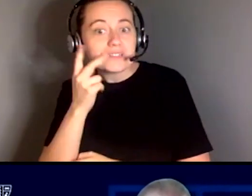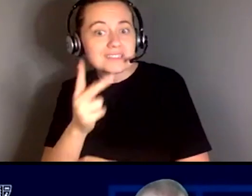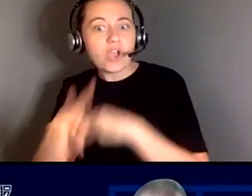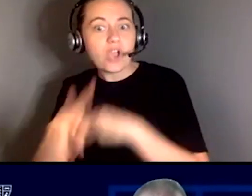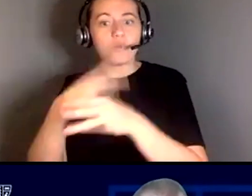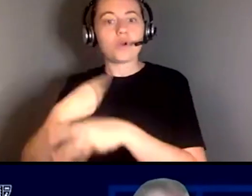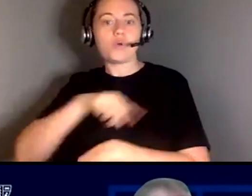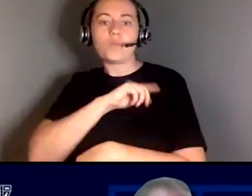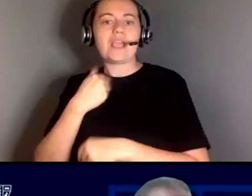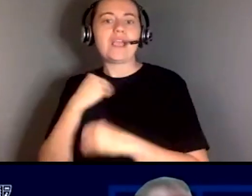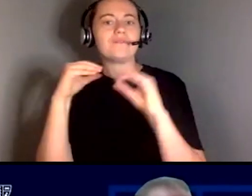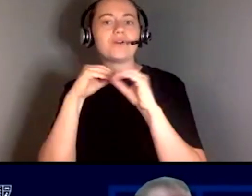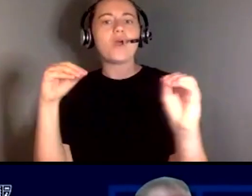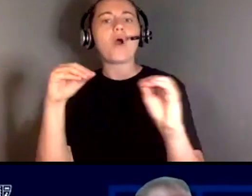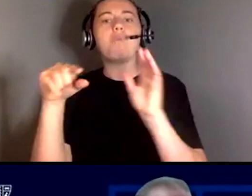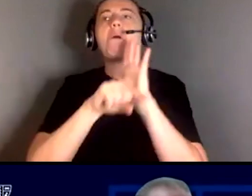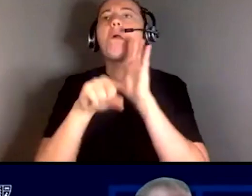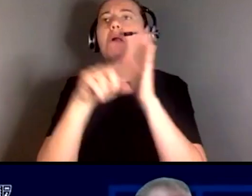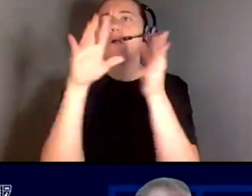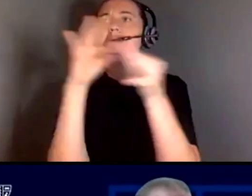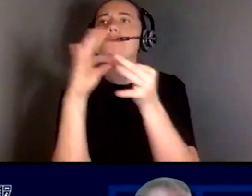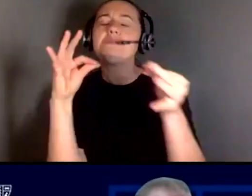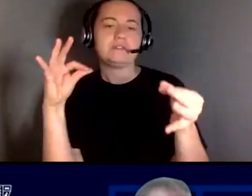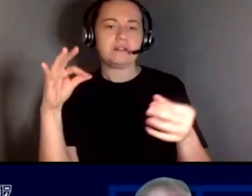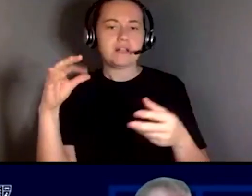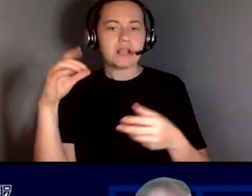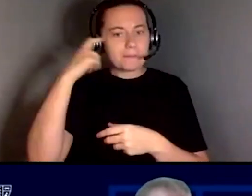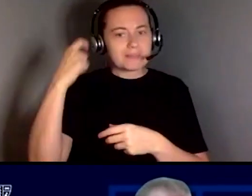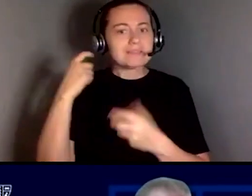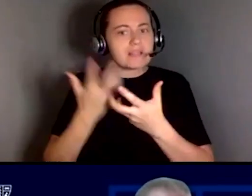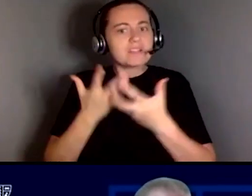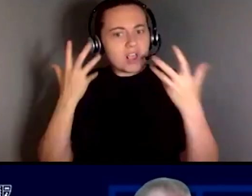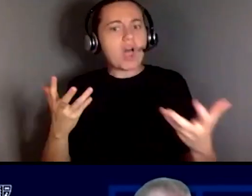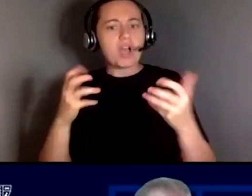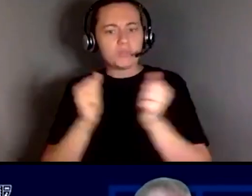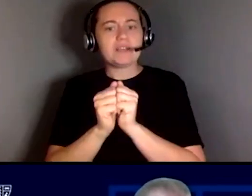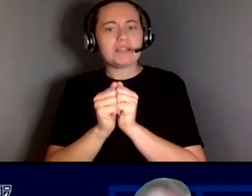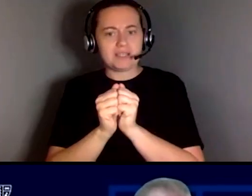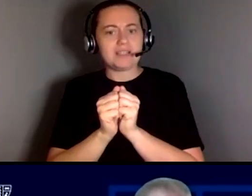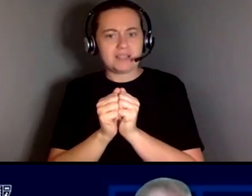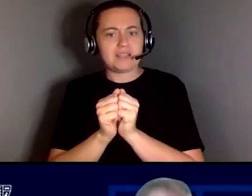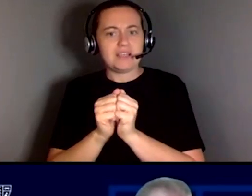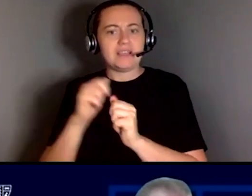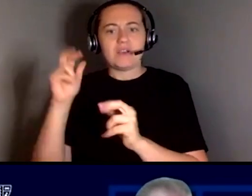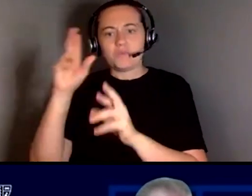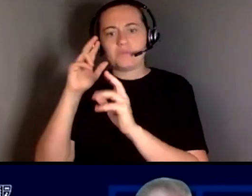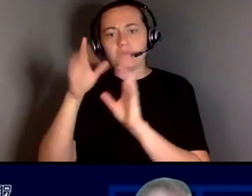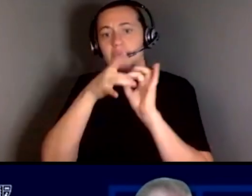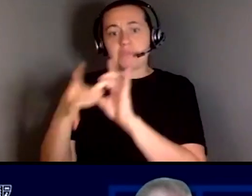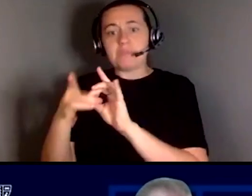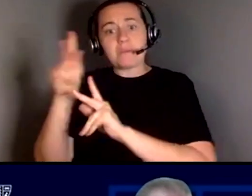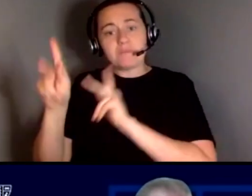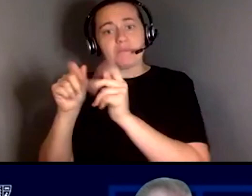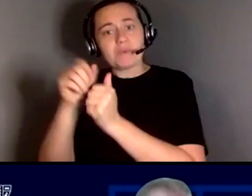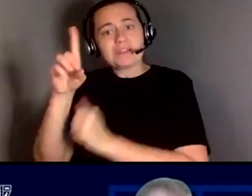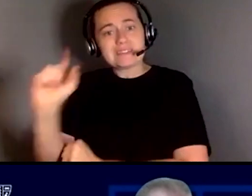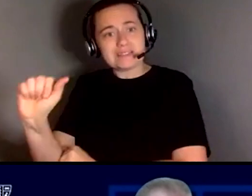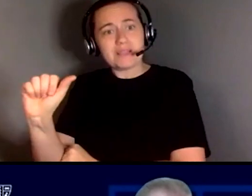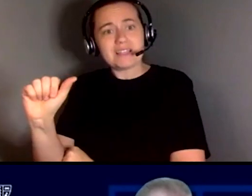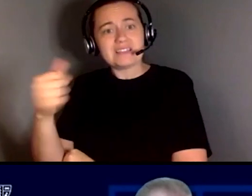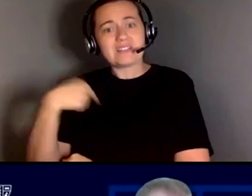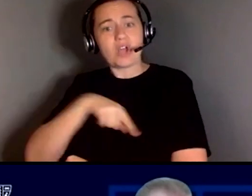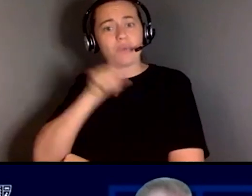stigma and biases because, but there is a lot that's out there with respect to people living with disabilities and we have to address that. And